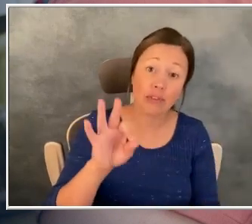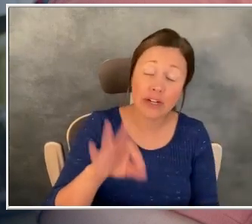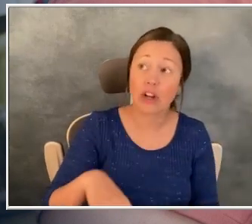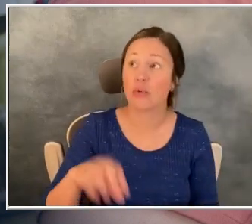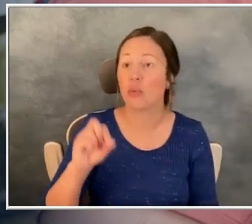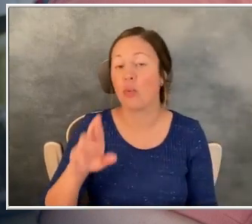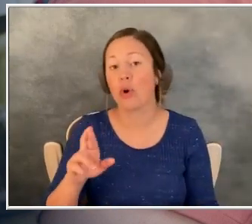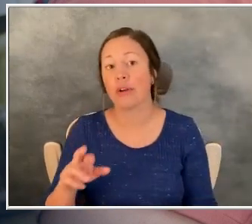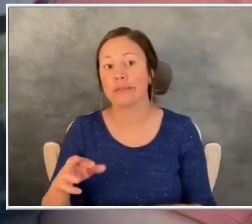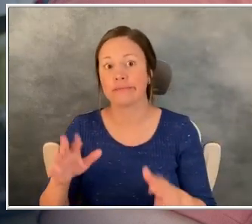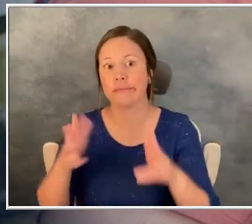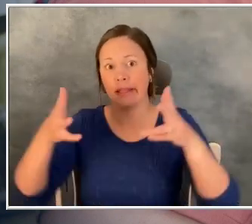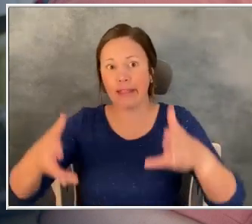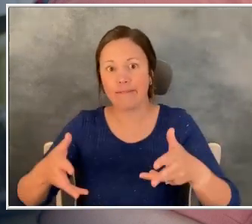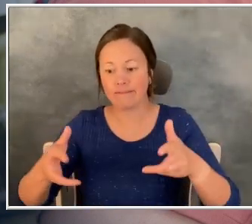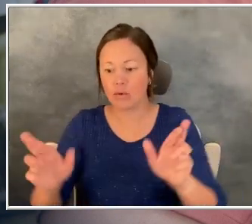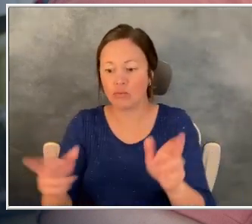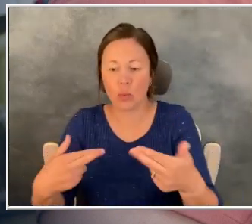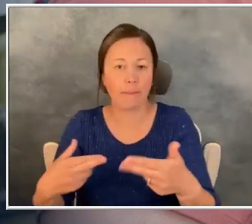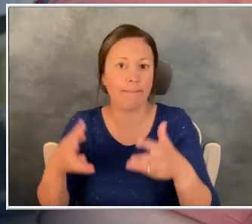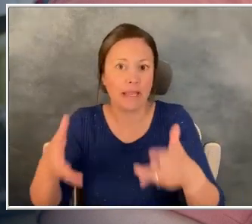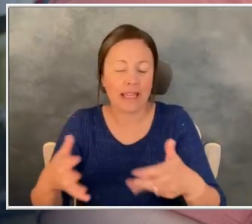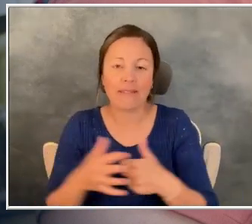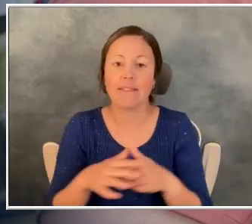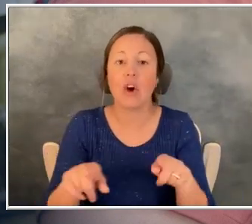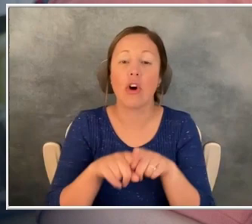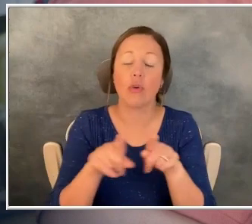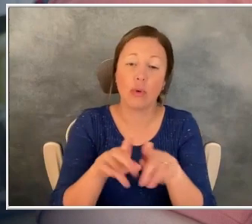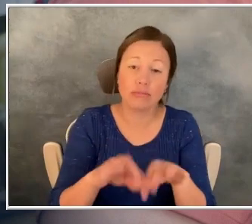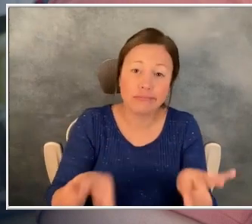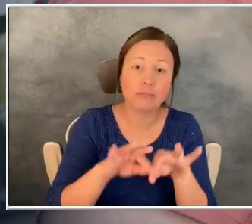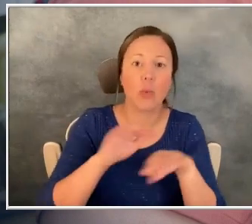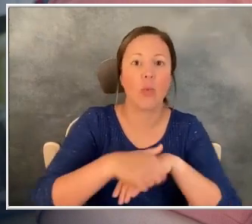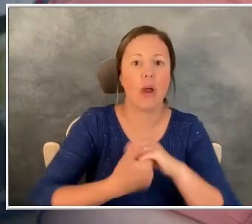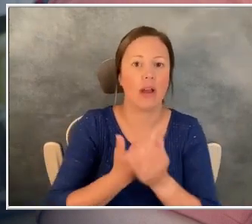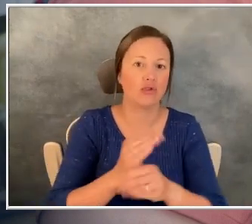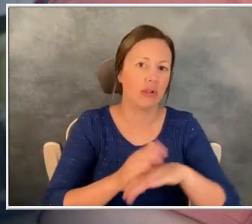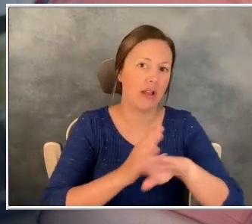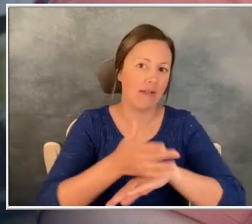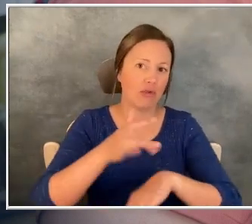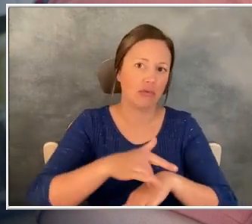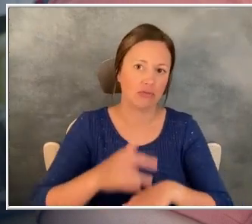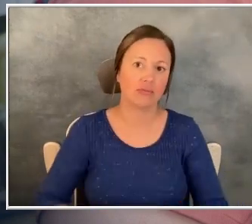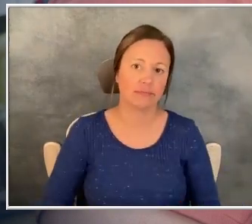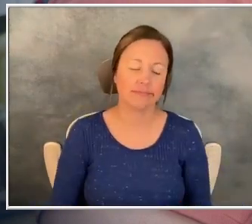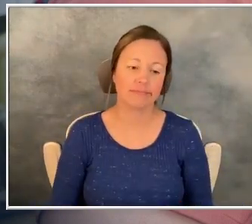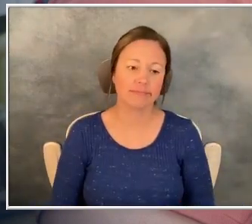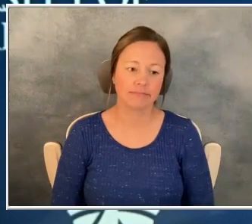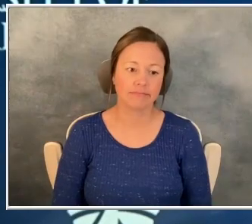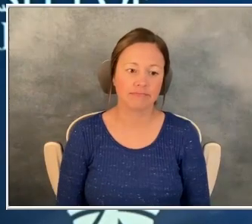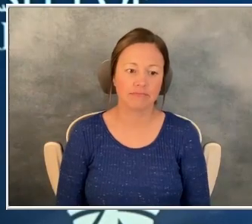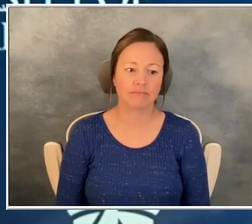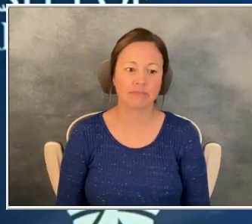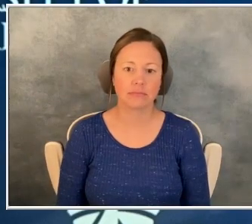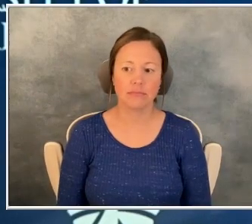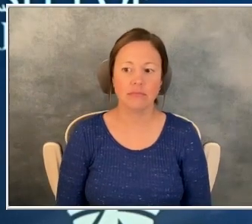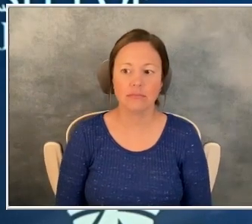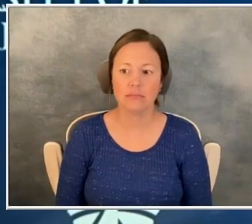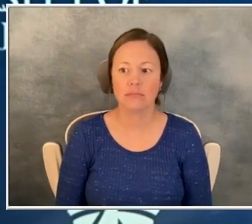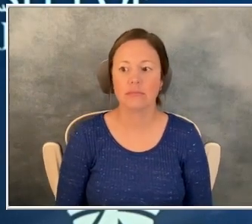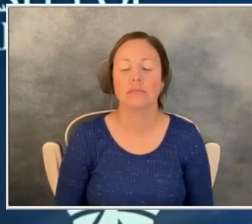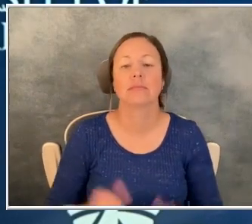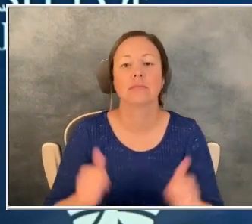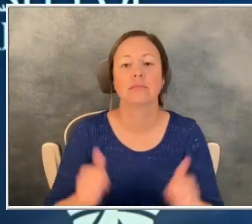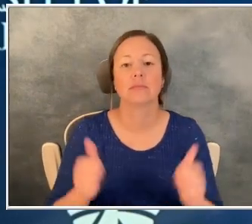temperature. And also having them wash their hands after they touch these medications. And then with chemo infusions,